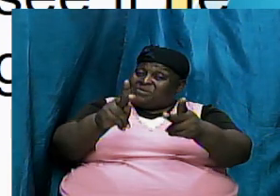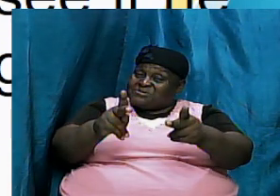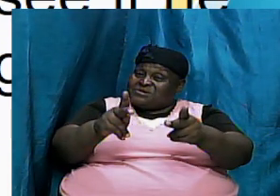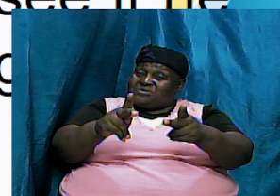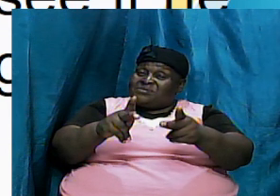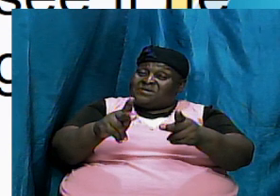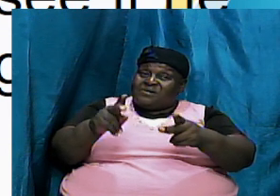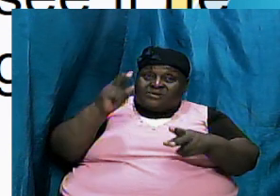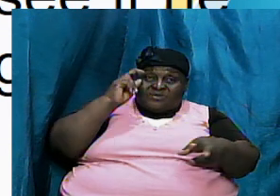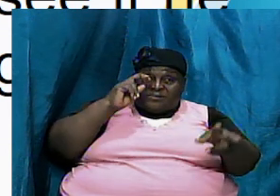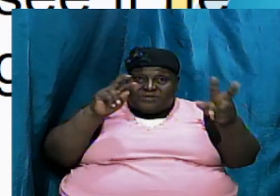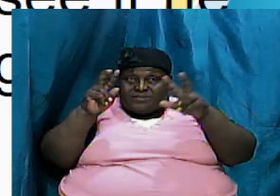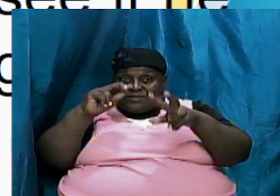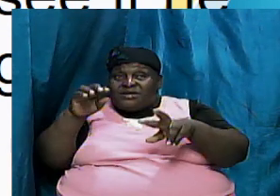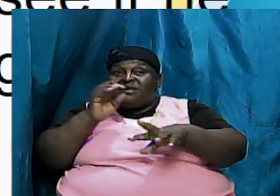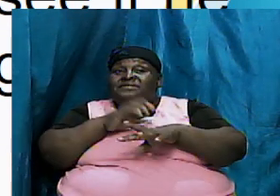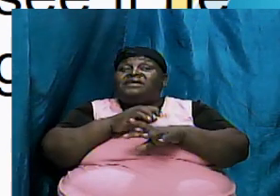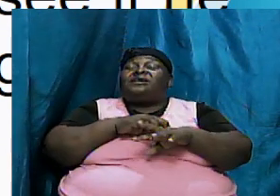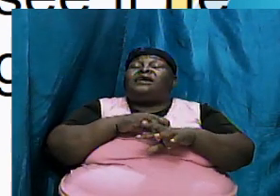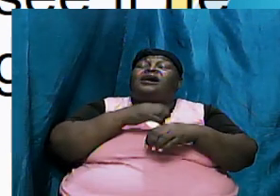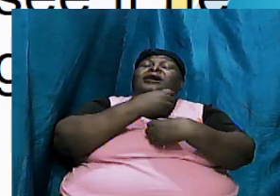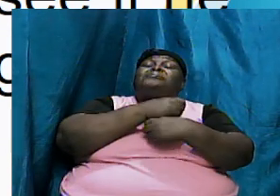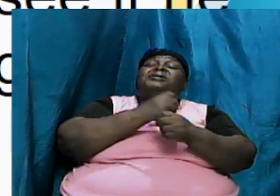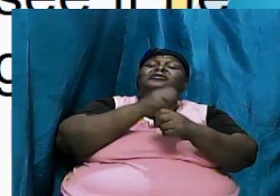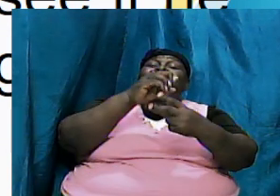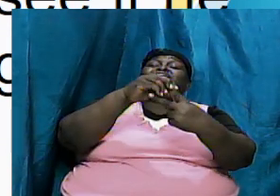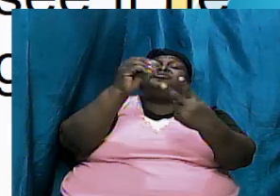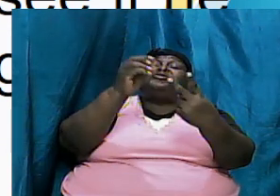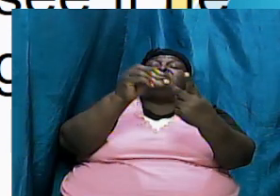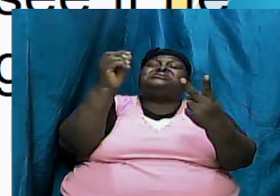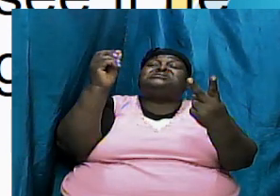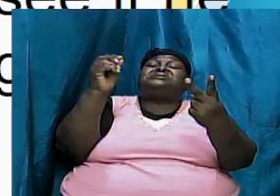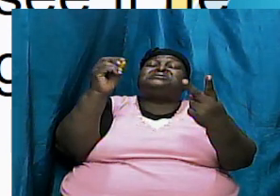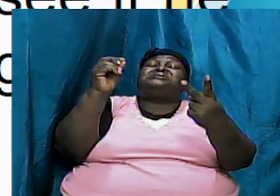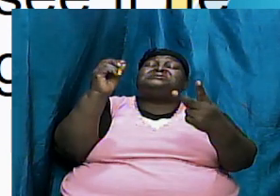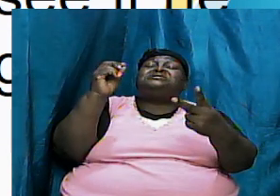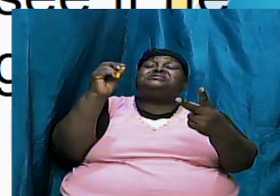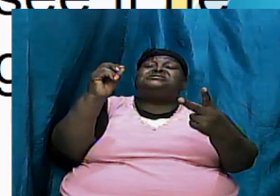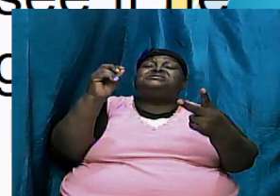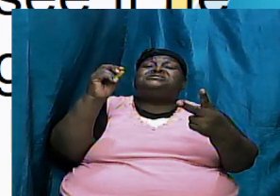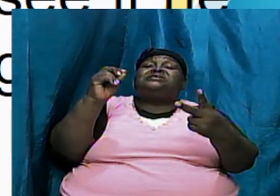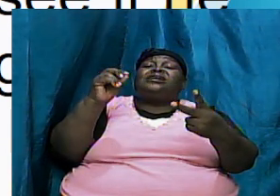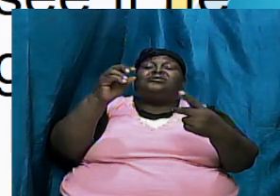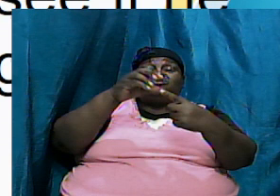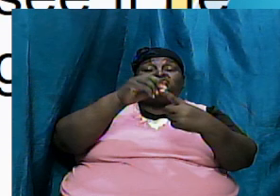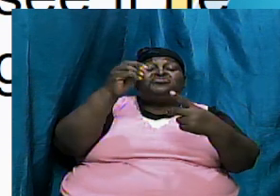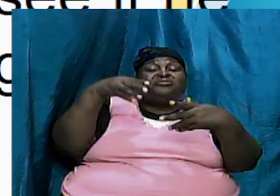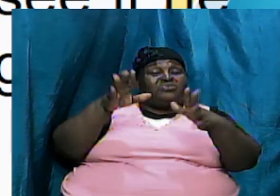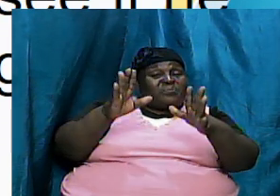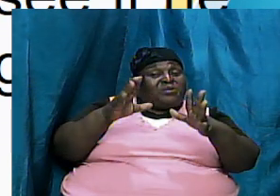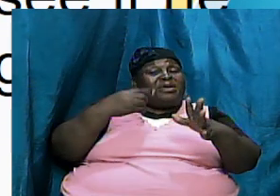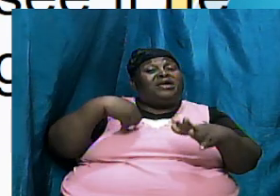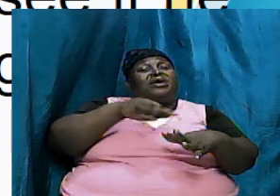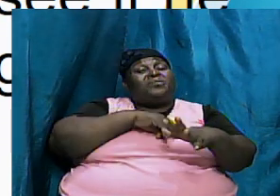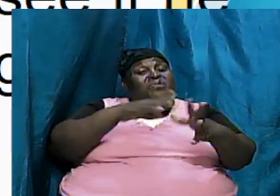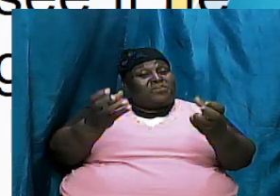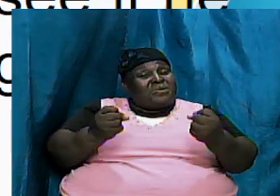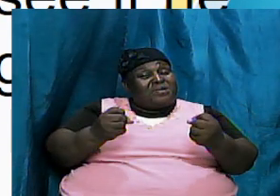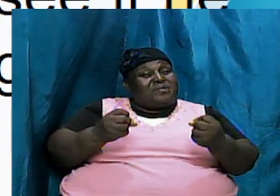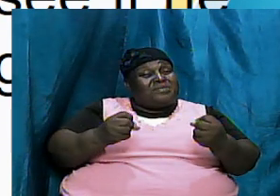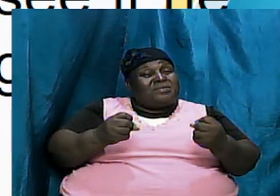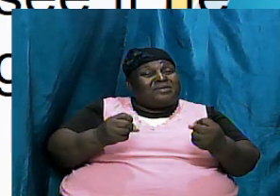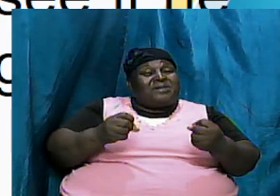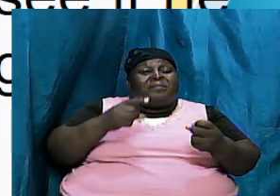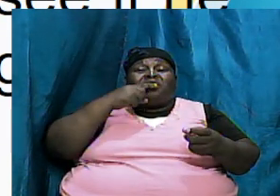look at a thing make a determination then choose the way that we want but he advised